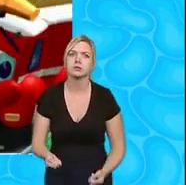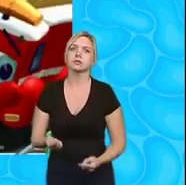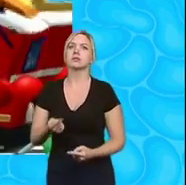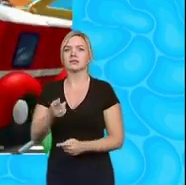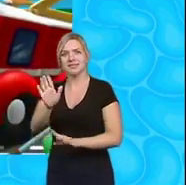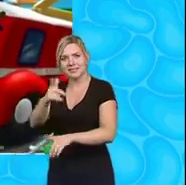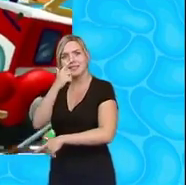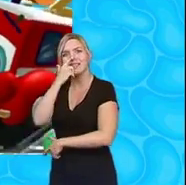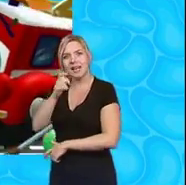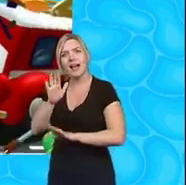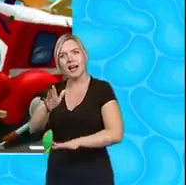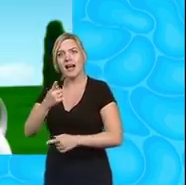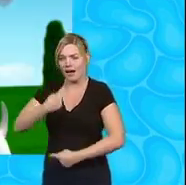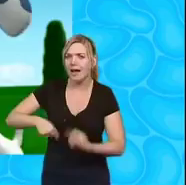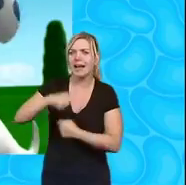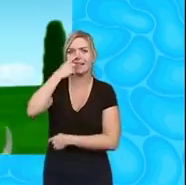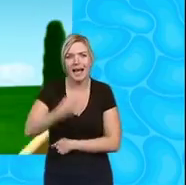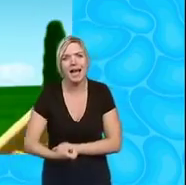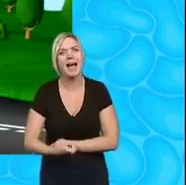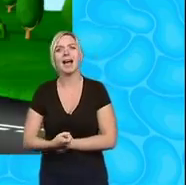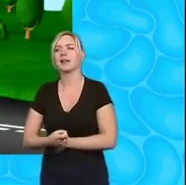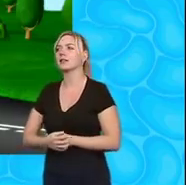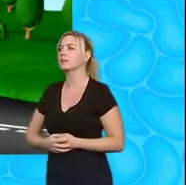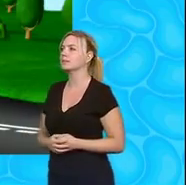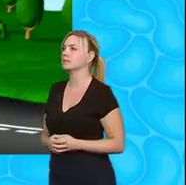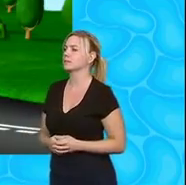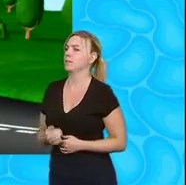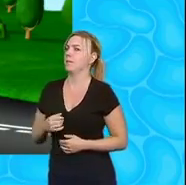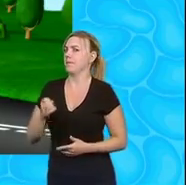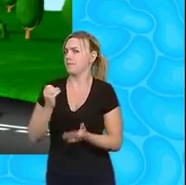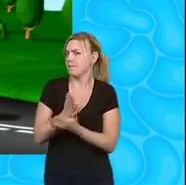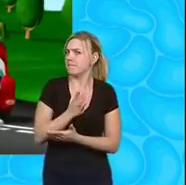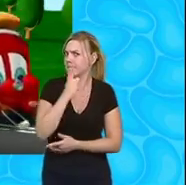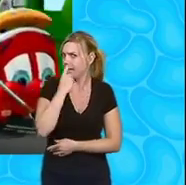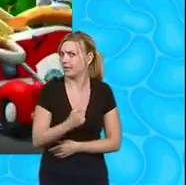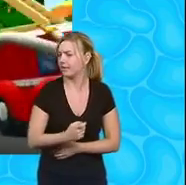can Corby we all can I'm sure of it